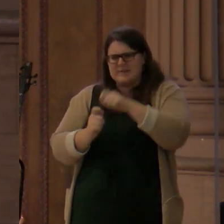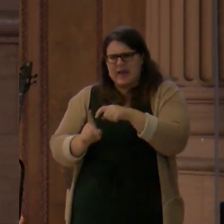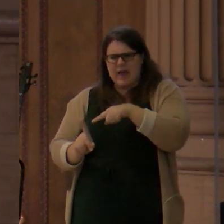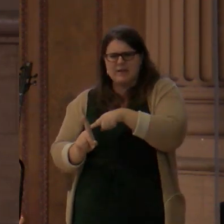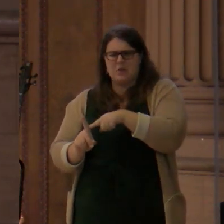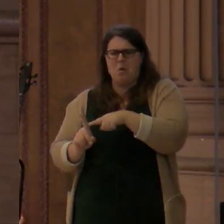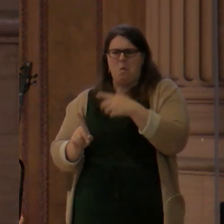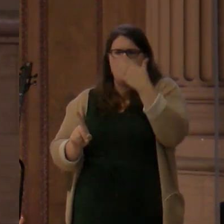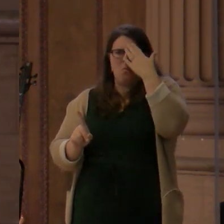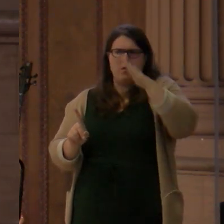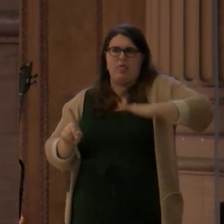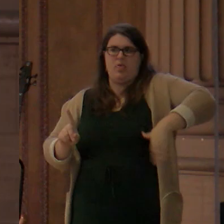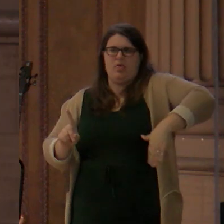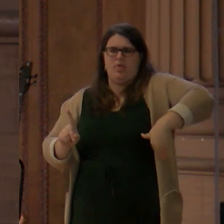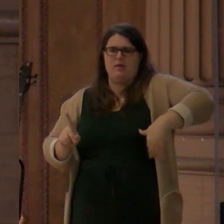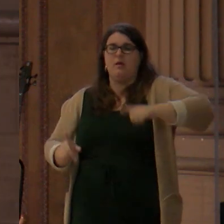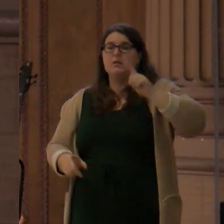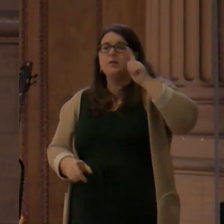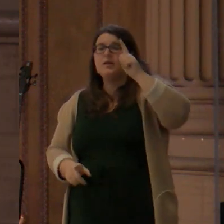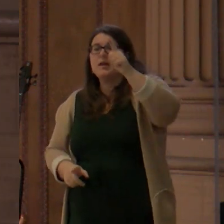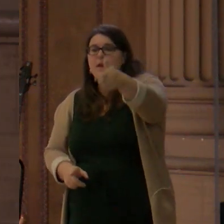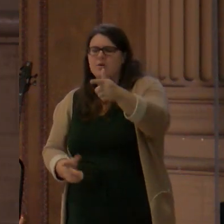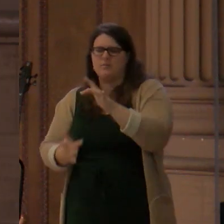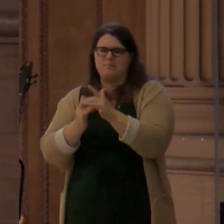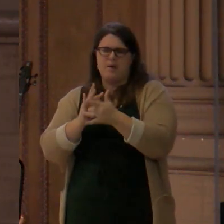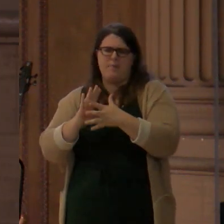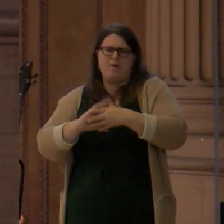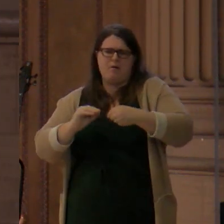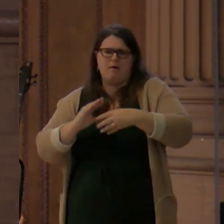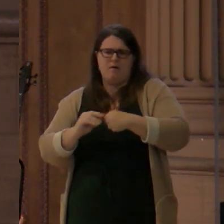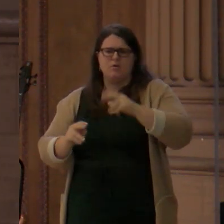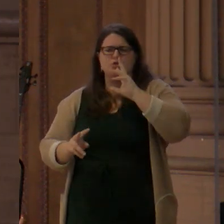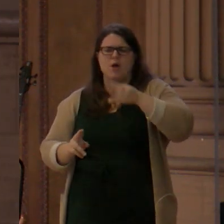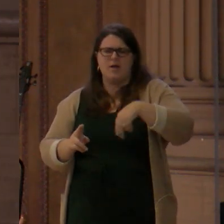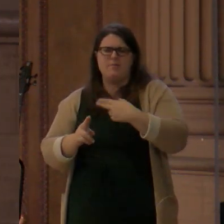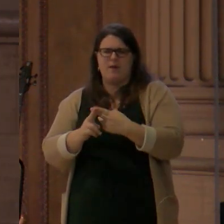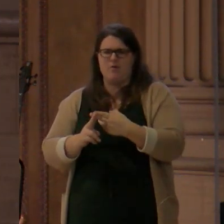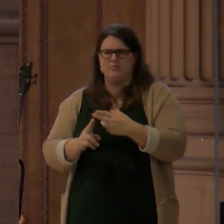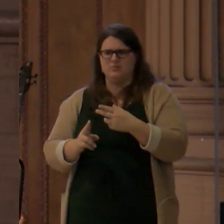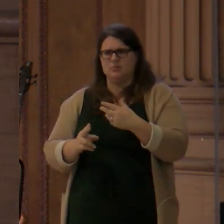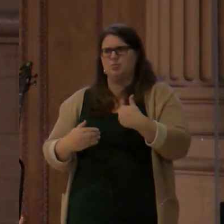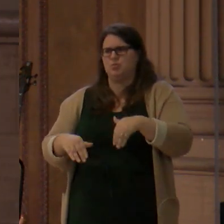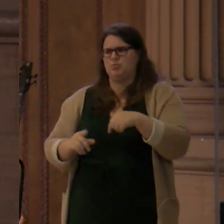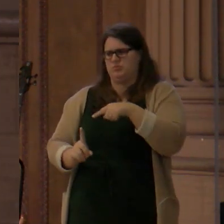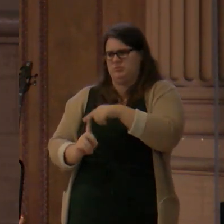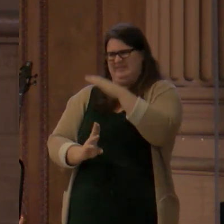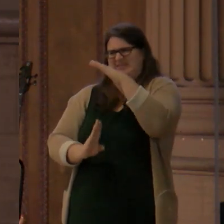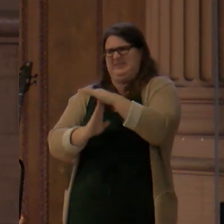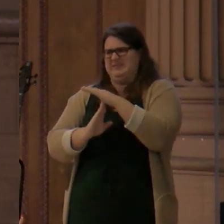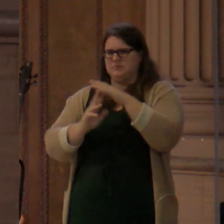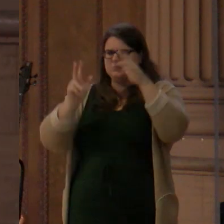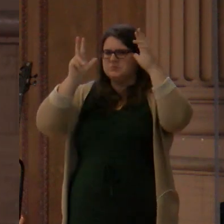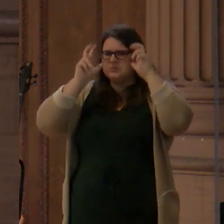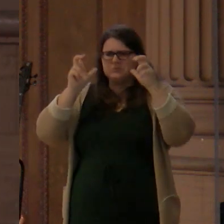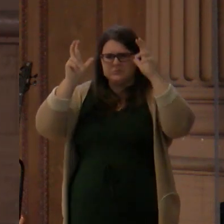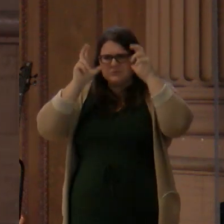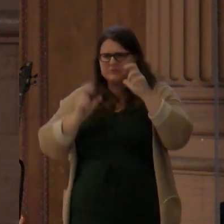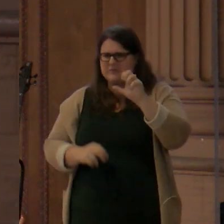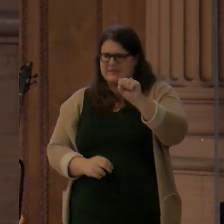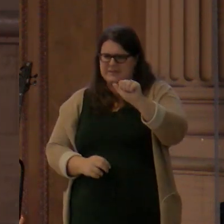of God, the great enemy of God's people. That he's this created being who's rebelled against God, who's fallen.